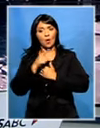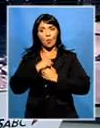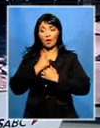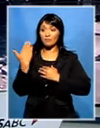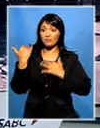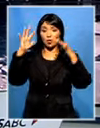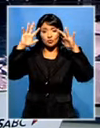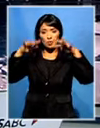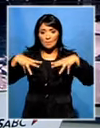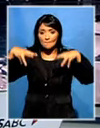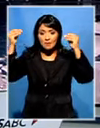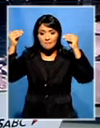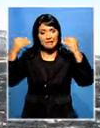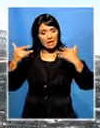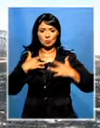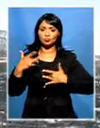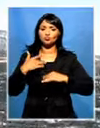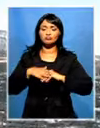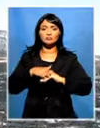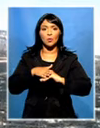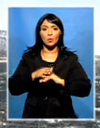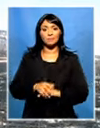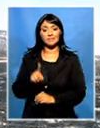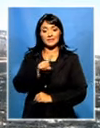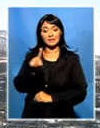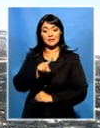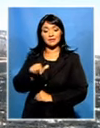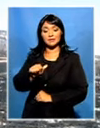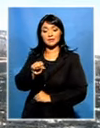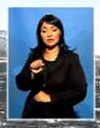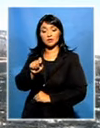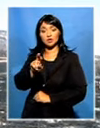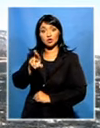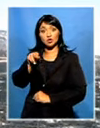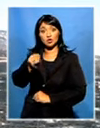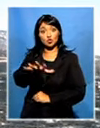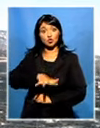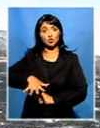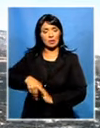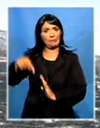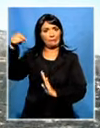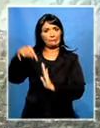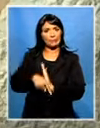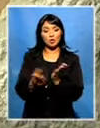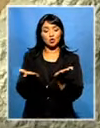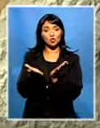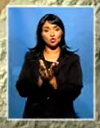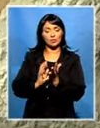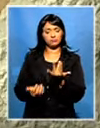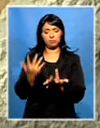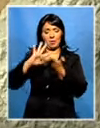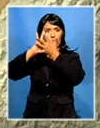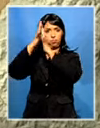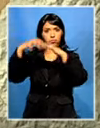a prolonged drought. Several farms in the Zastron area have suffered massive losses. A school was also destroyed.